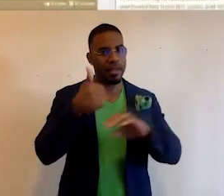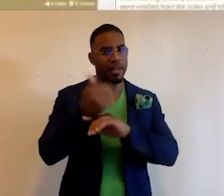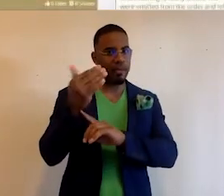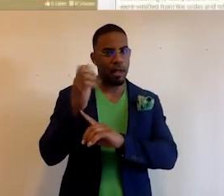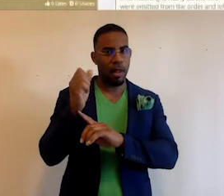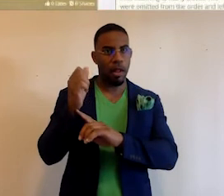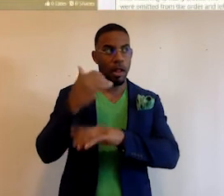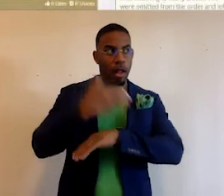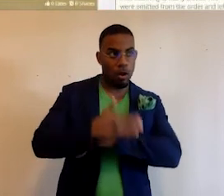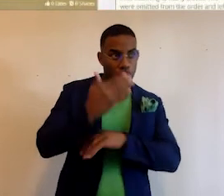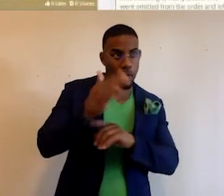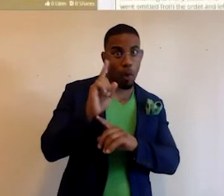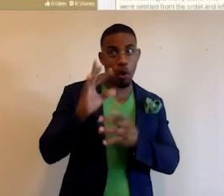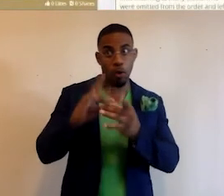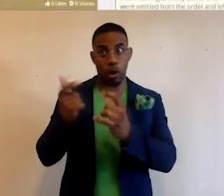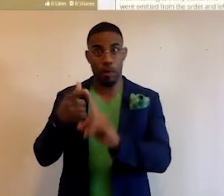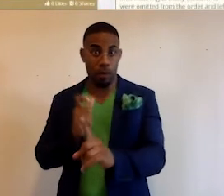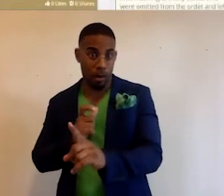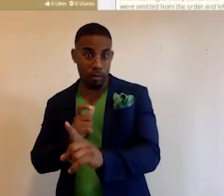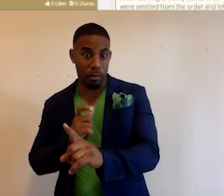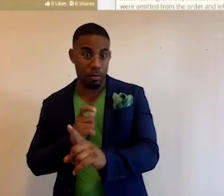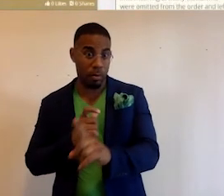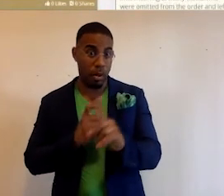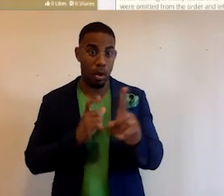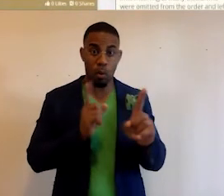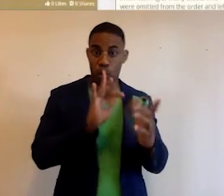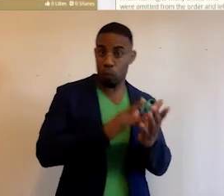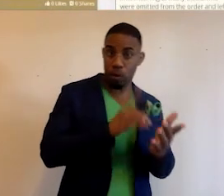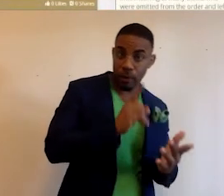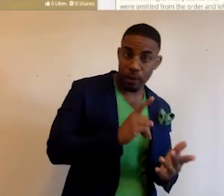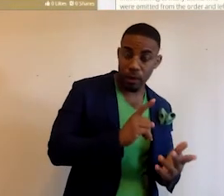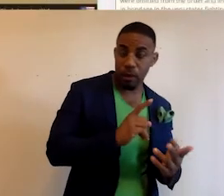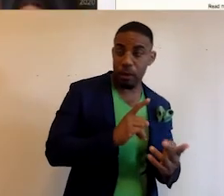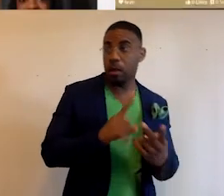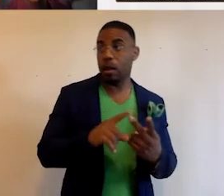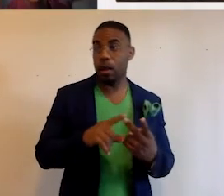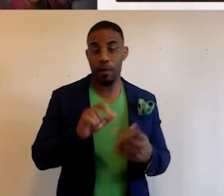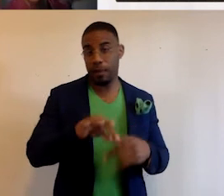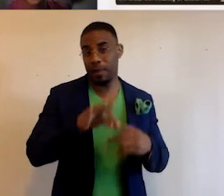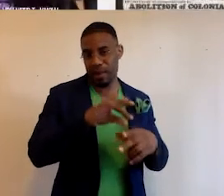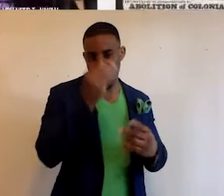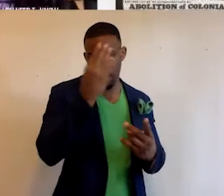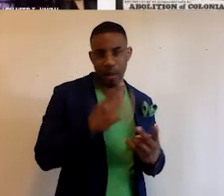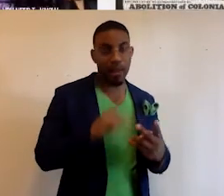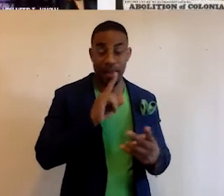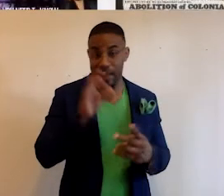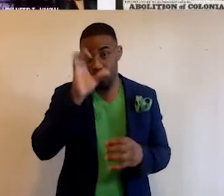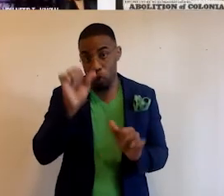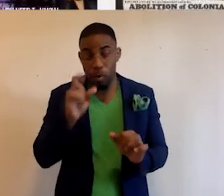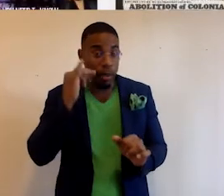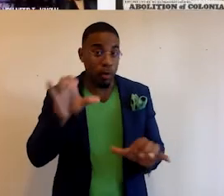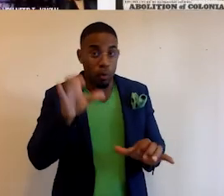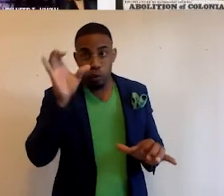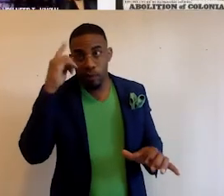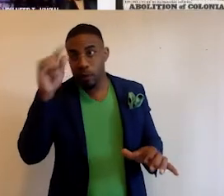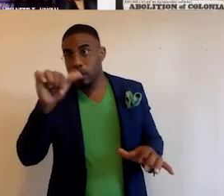the country flag for where the news is coming from, where the source is of the particular content. It is searchable, so if you